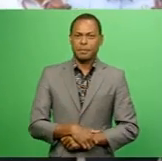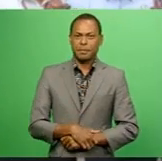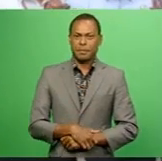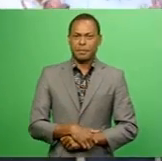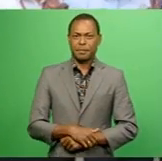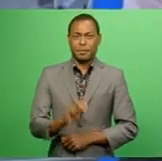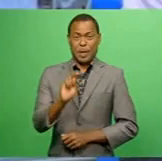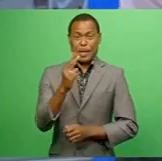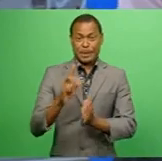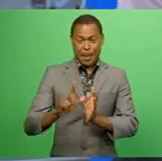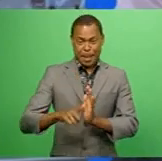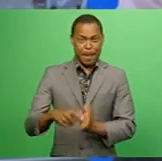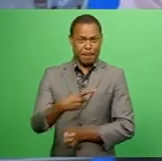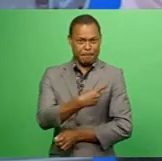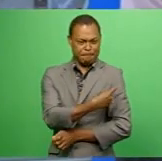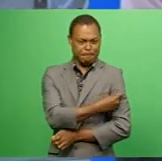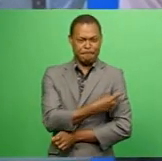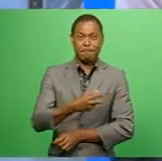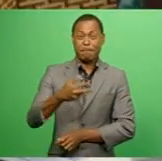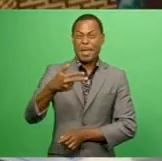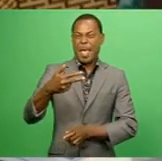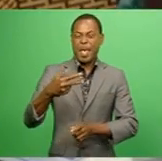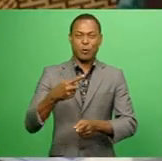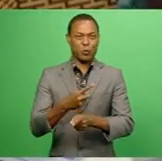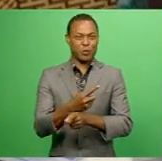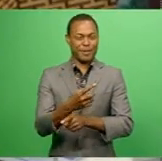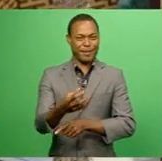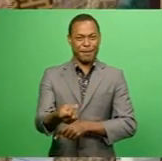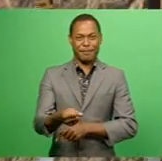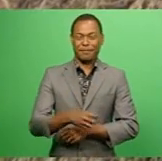Second round of vaccination in about eight weeks.